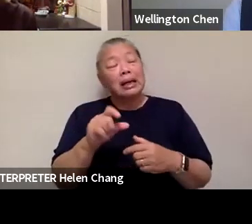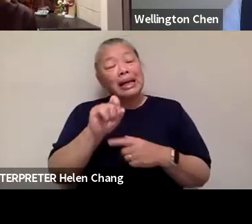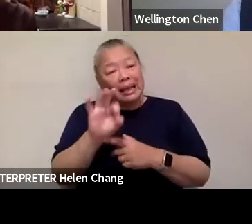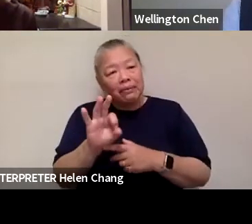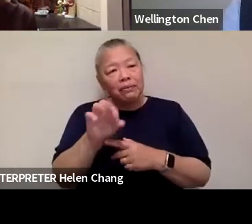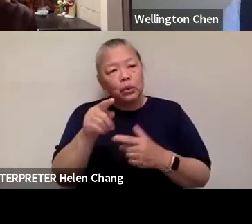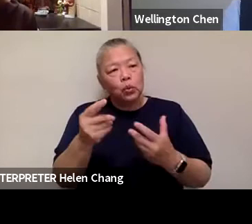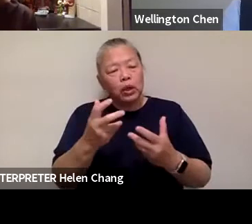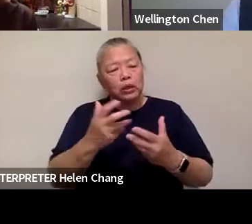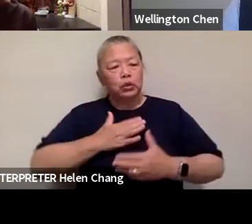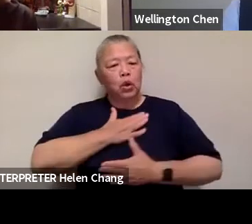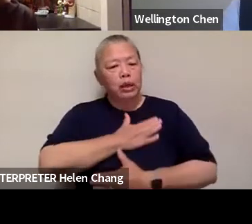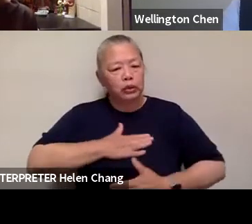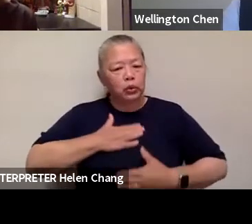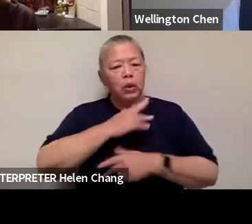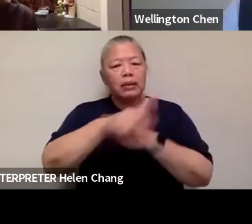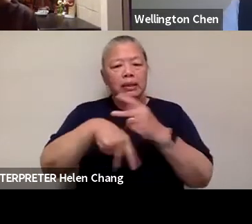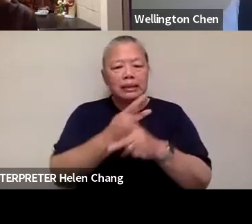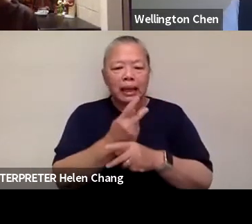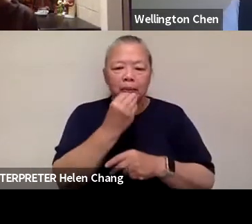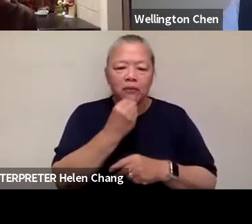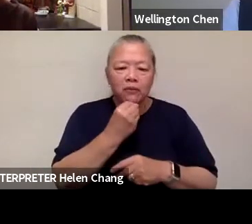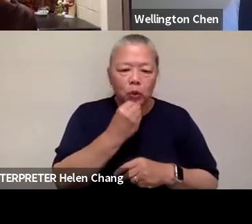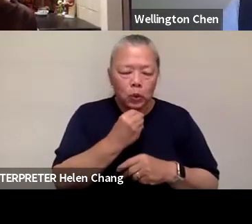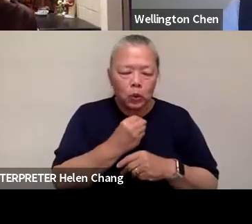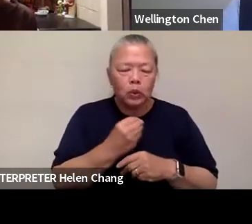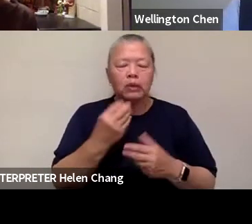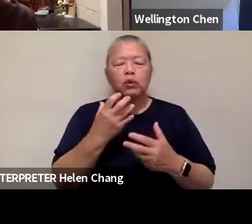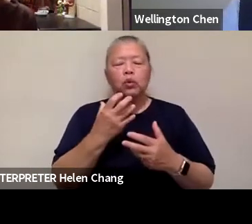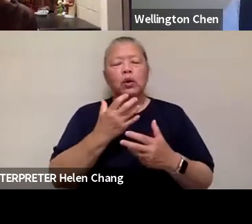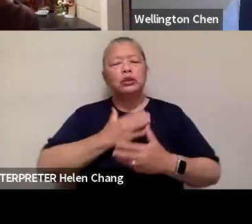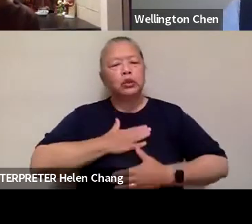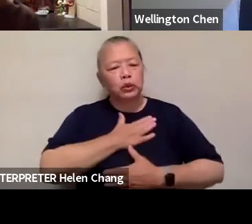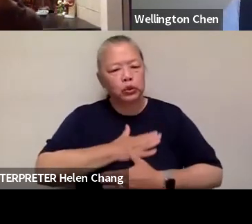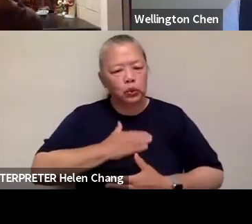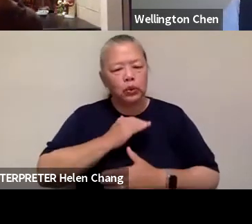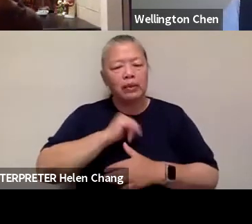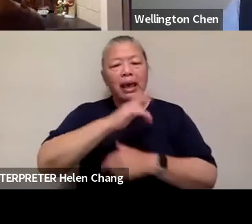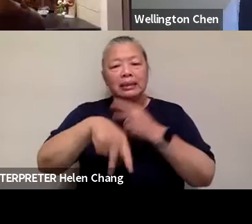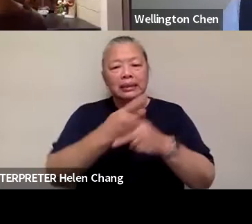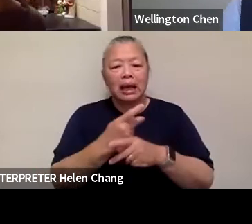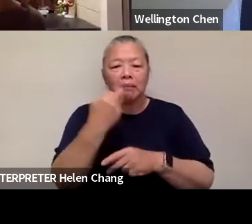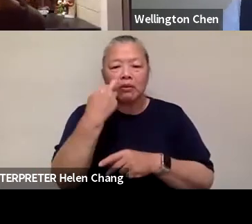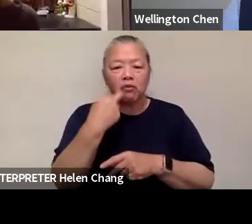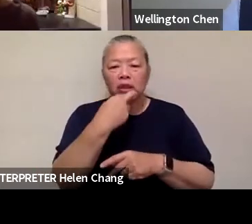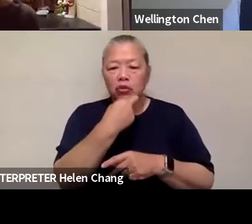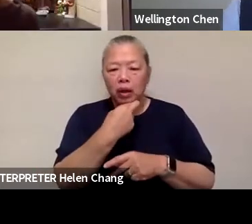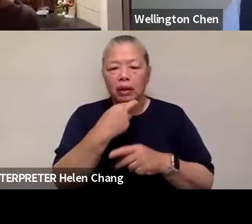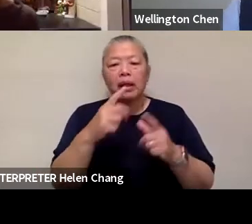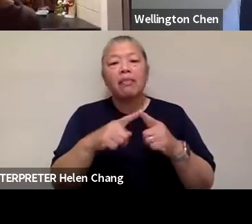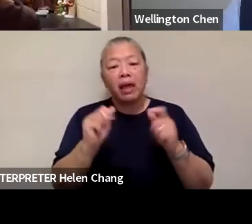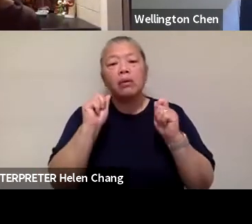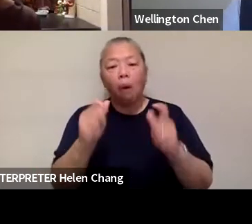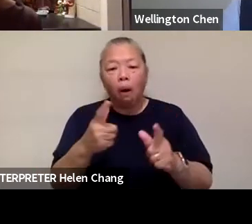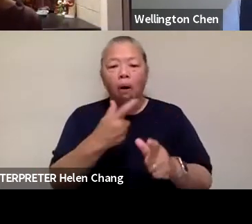enjoy the type of food, enjoy the type of small eatery to exist, all of us are responsible.